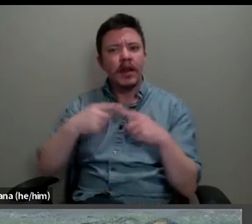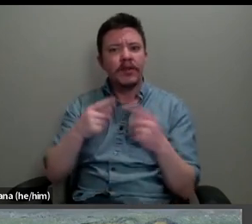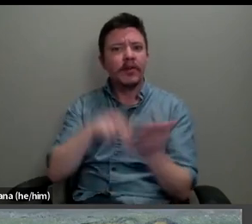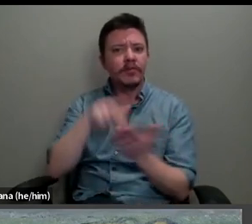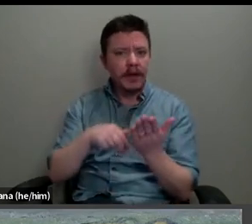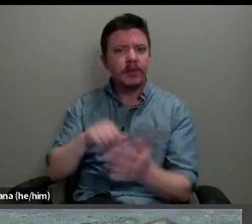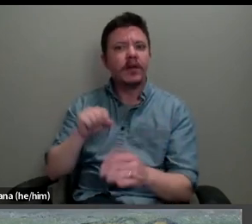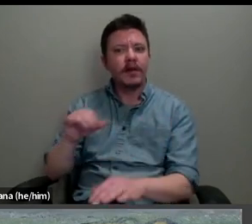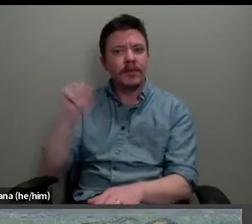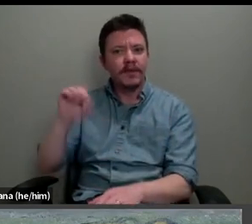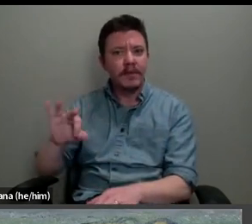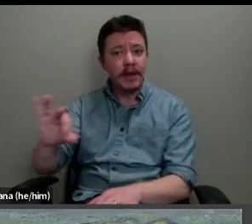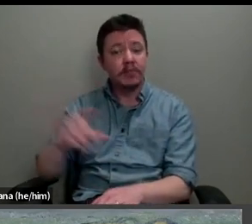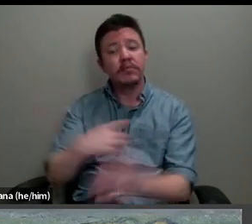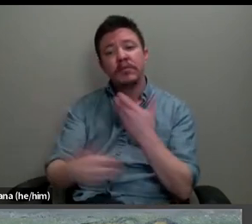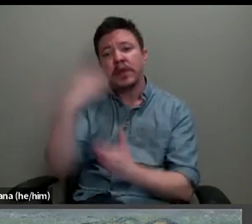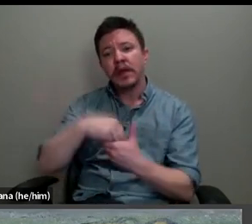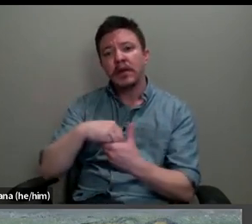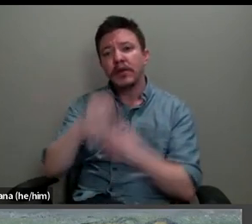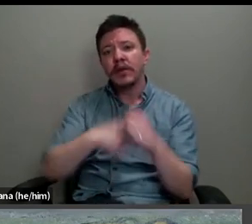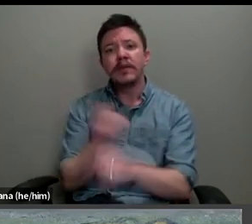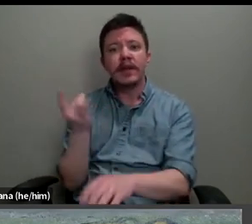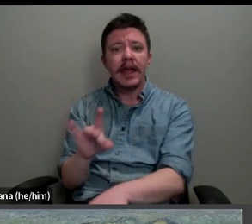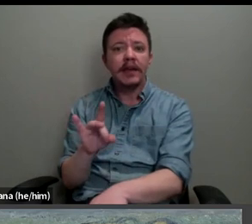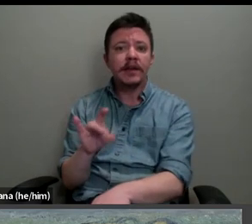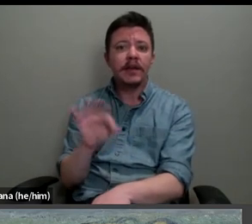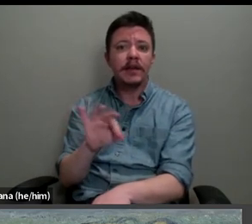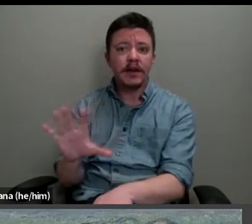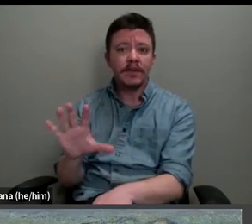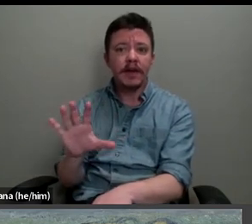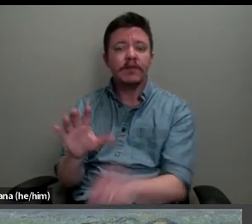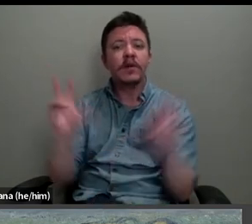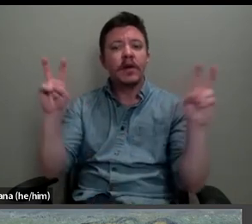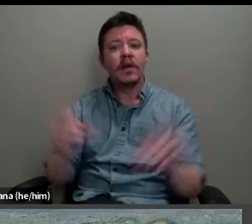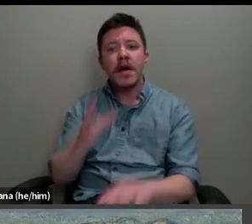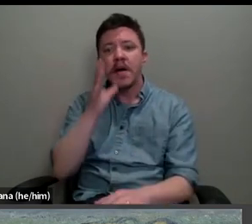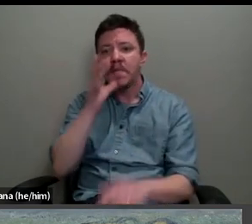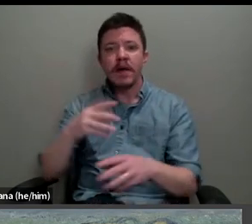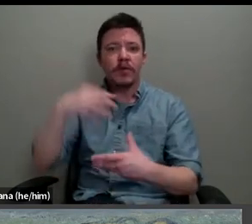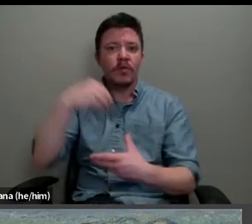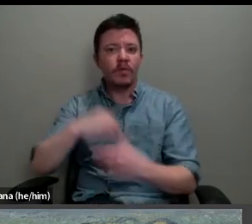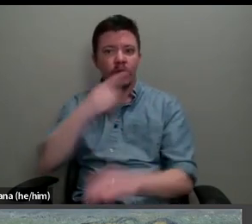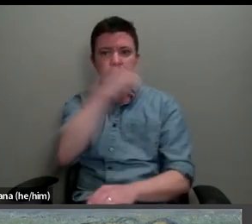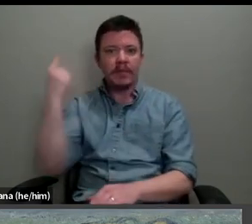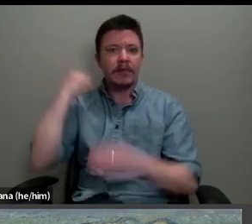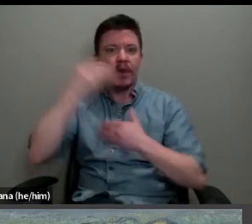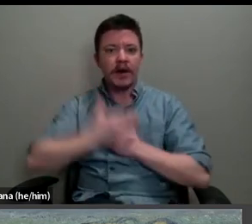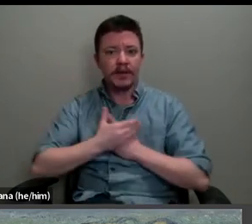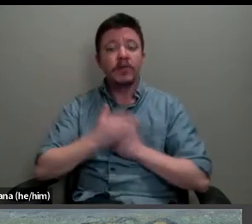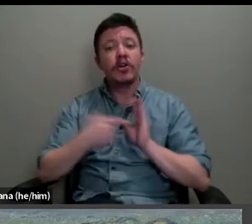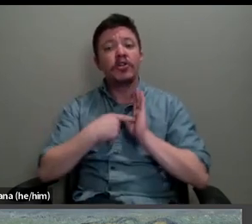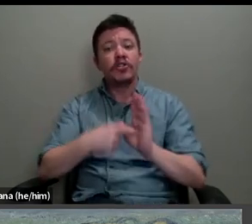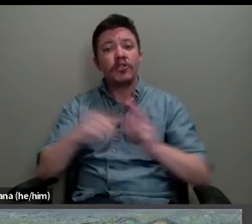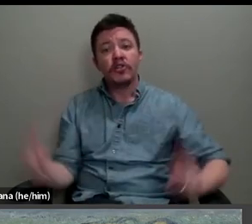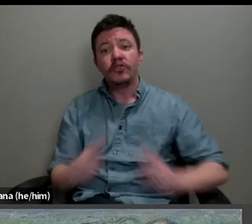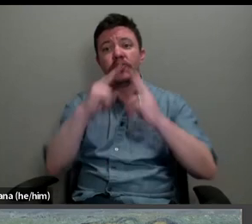cycle paintings, including the 1895 Mother in a Black Bodice, shown in Paris that year at Le Bar de